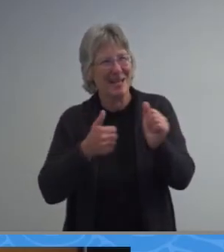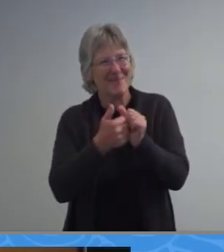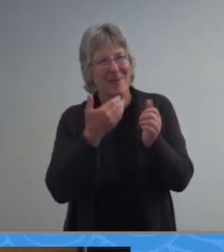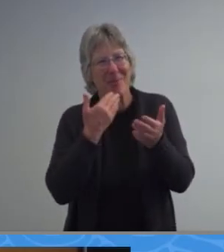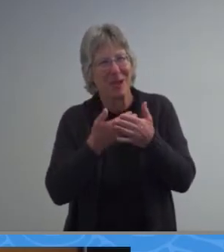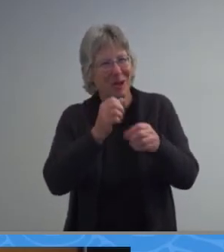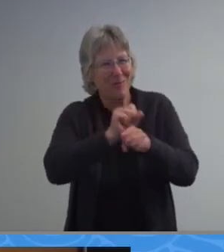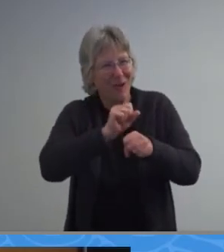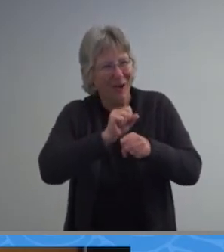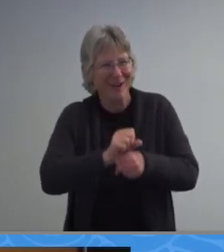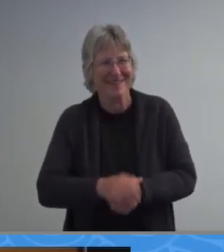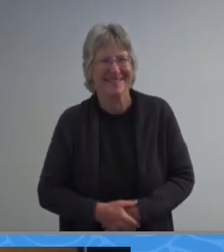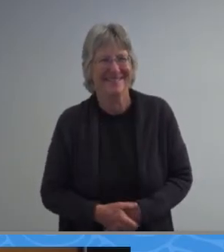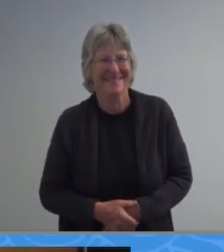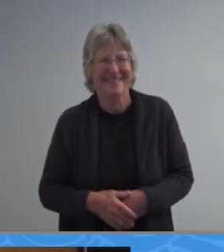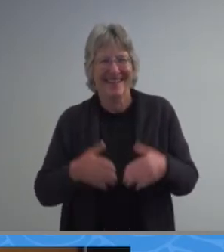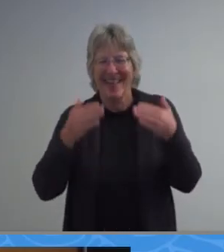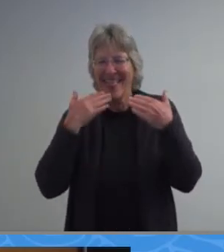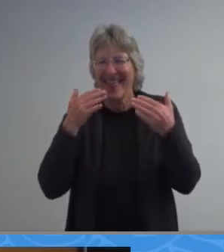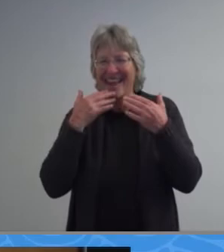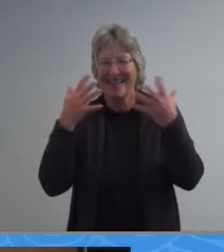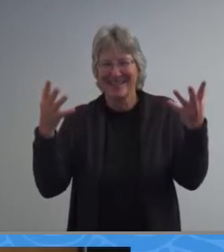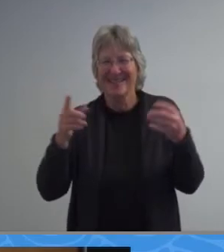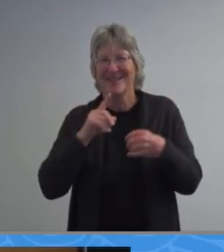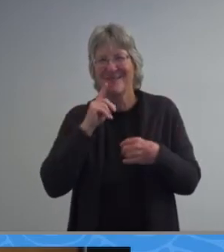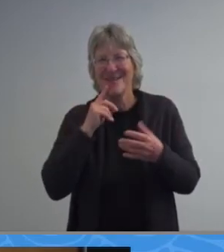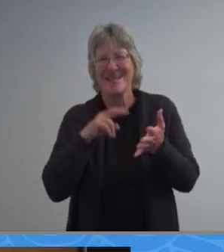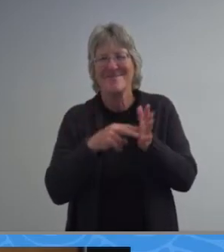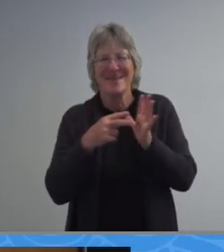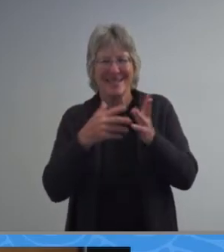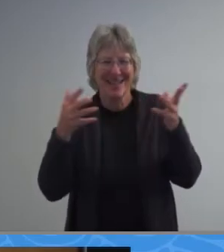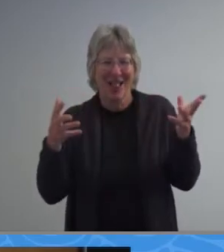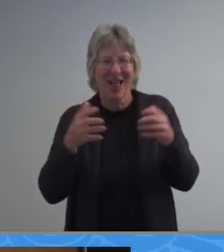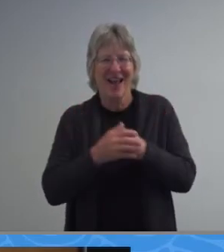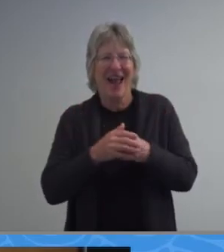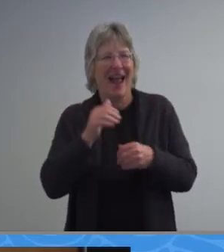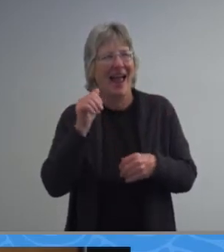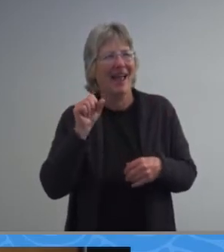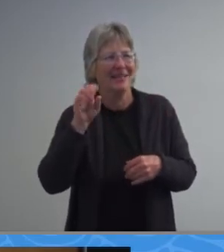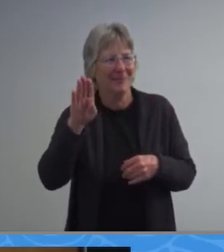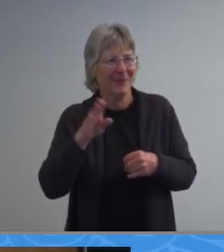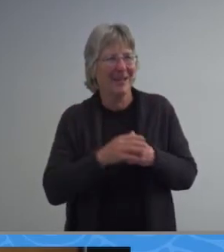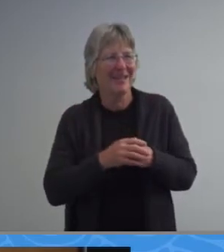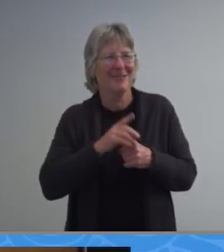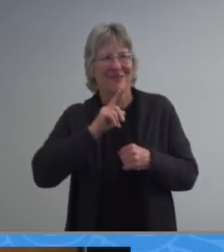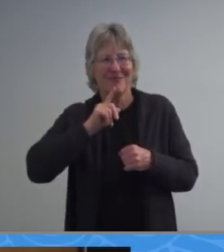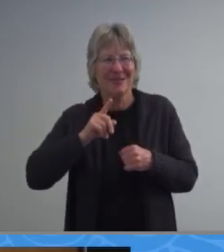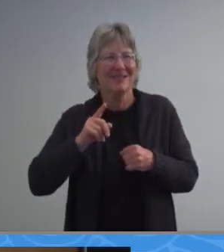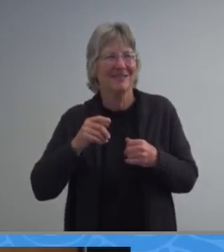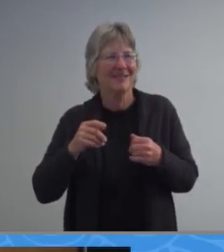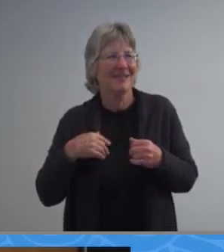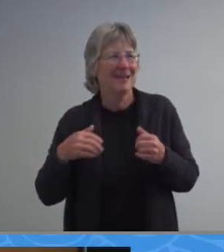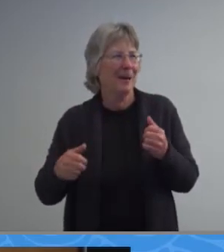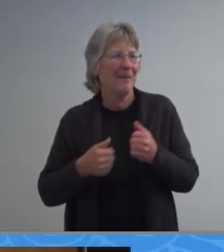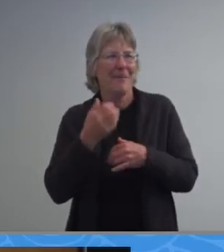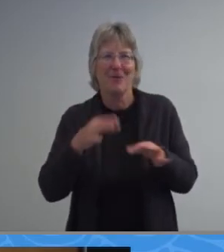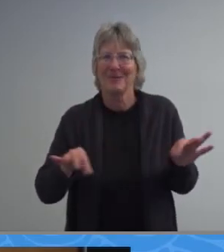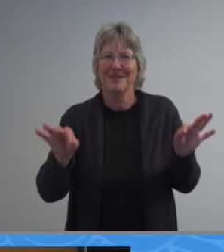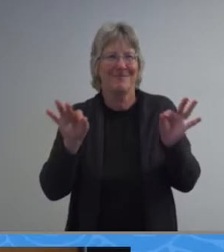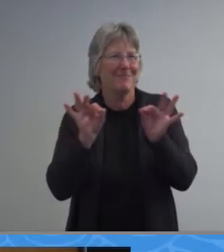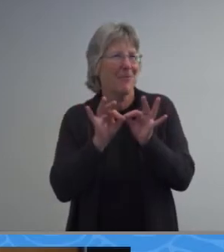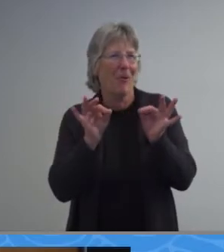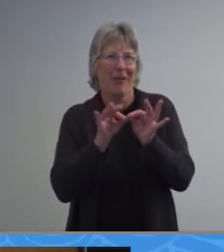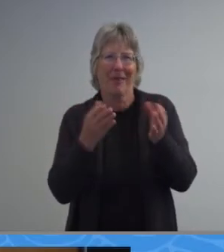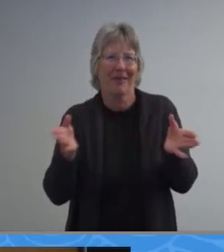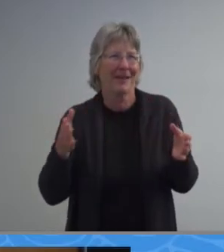thank you so much it really means a lot um asb has definitely been the most significant thing in